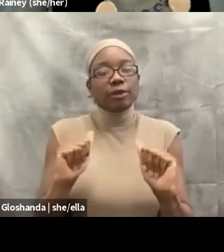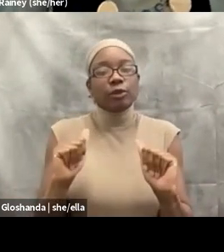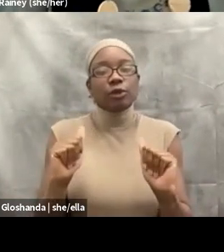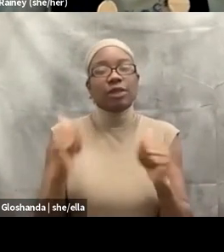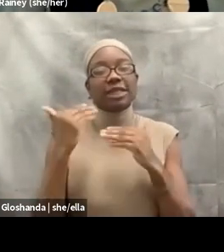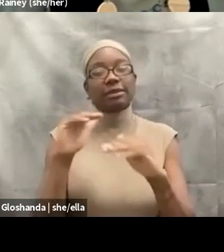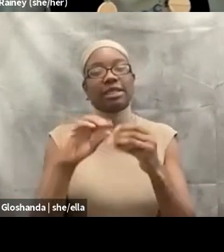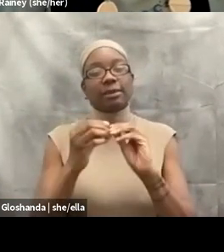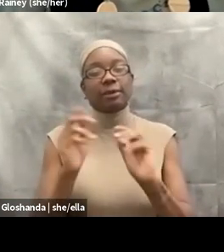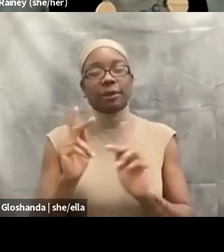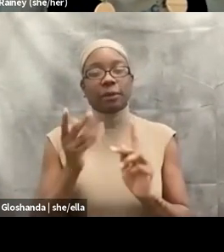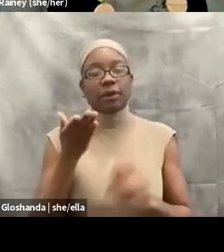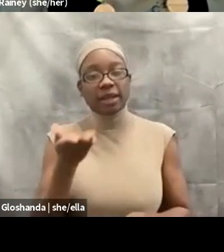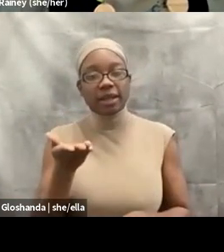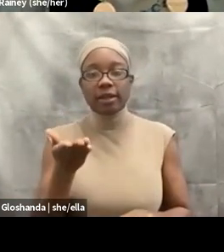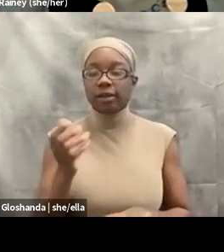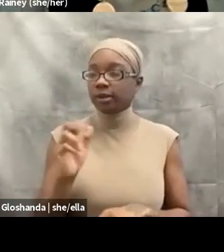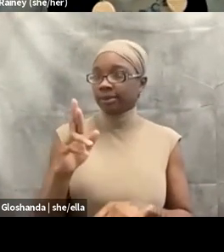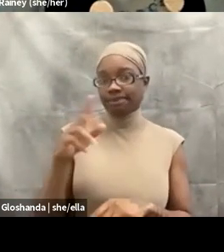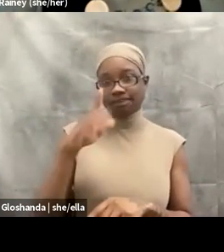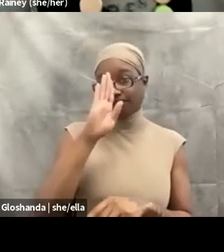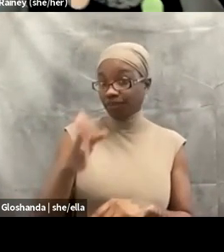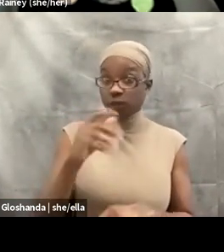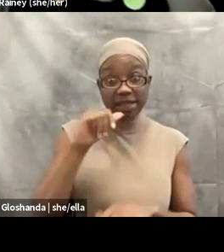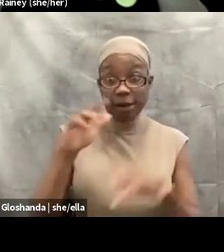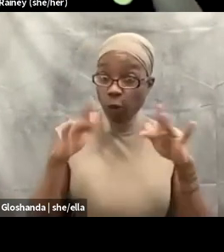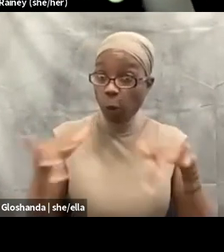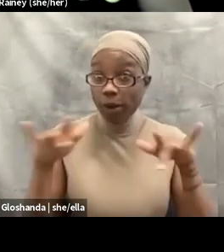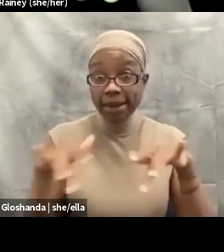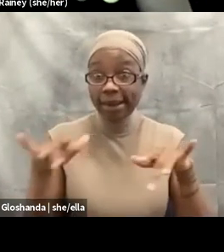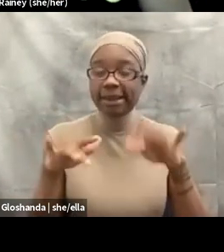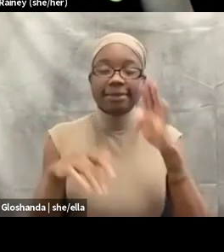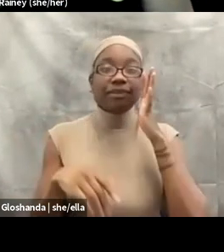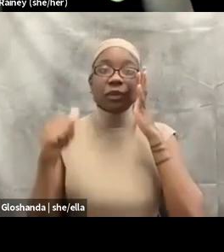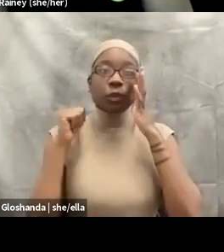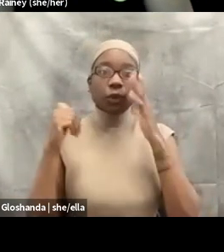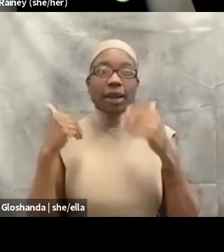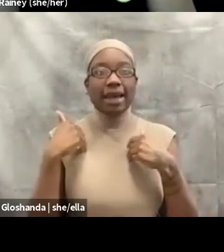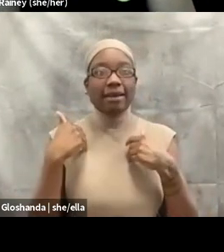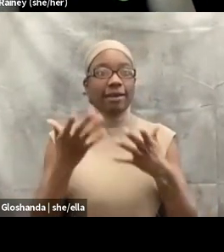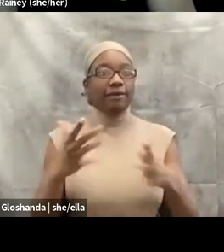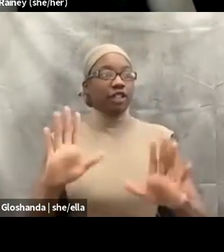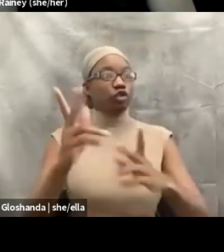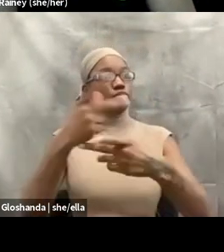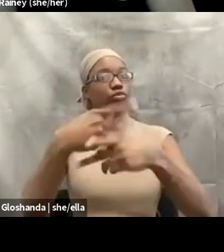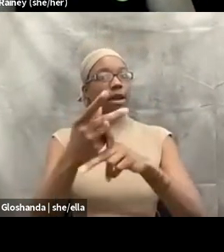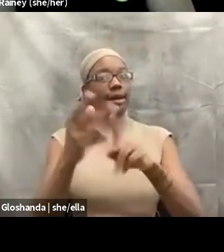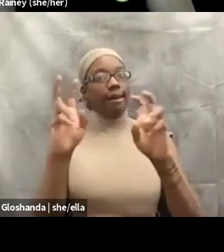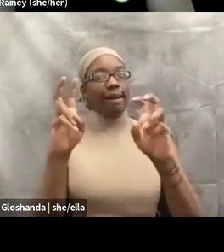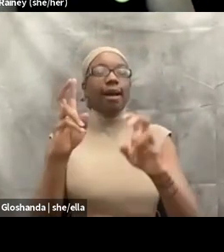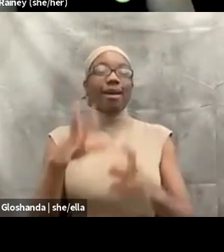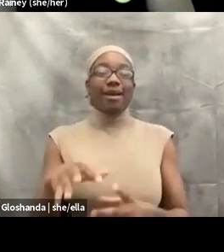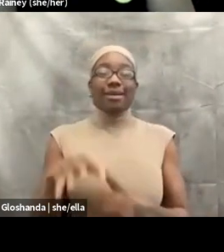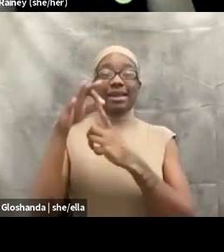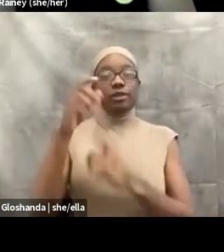saying, we're not definitely not recording this. Um, there's not going to be a finished product unless the people who are there decide that they want to finish